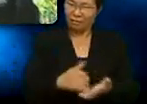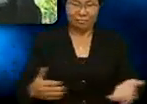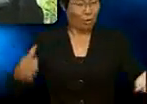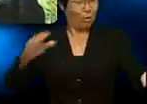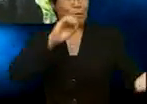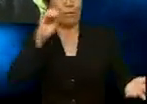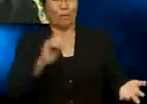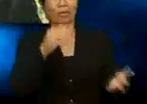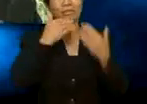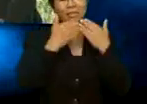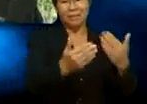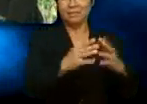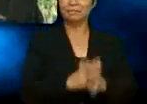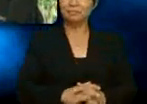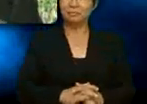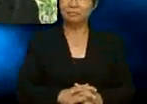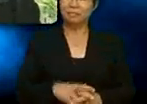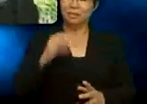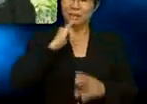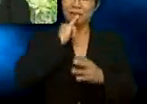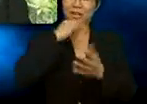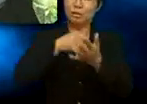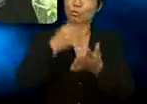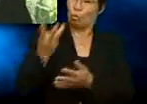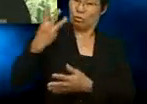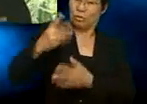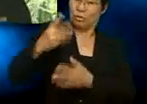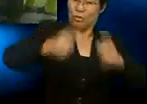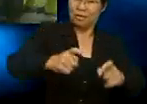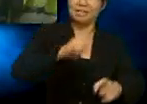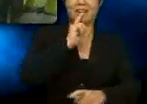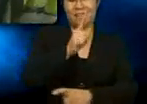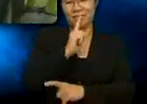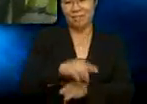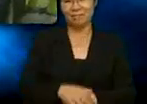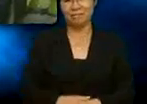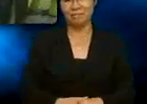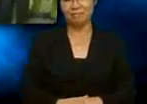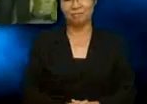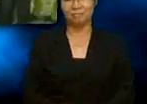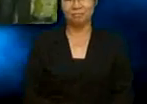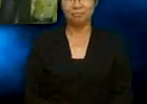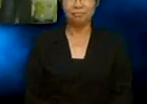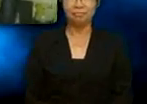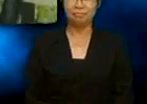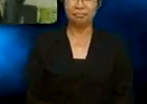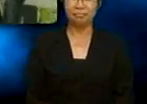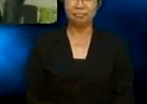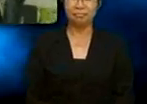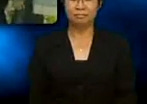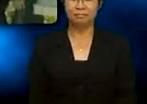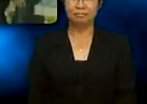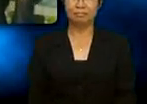Thanks. It was a... Present, actually. Ah... From whom? Uh...